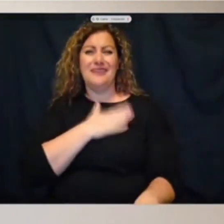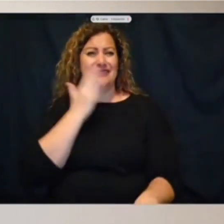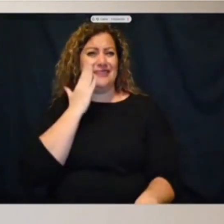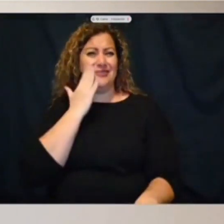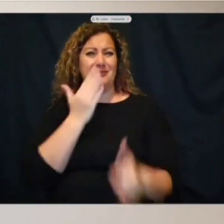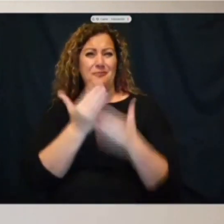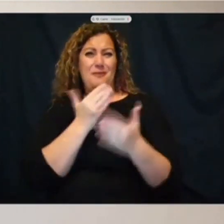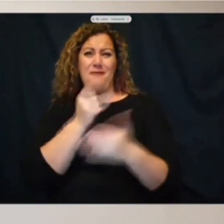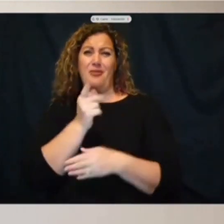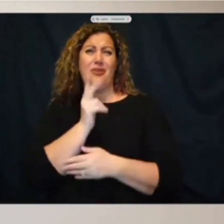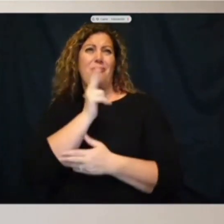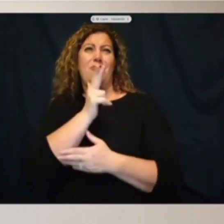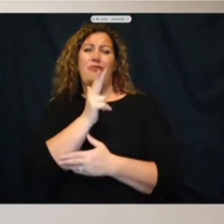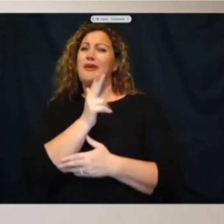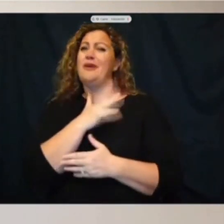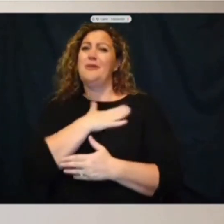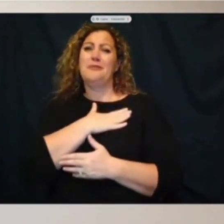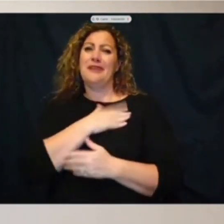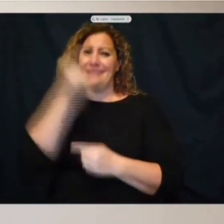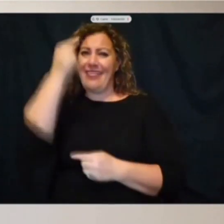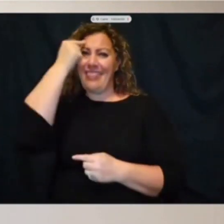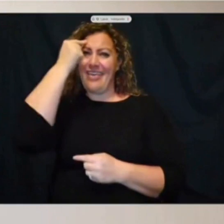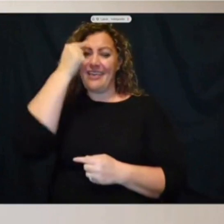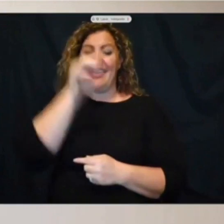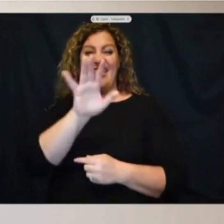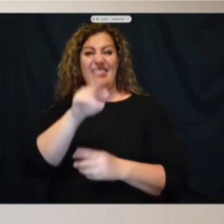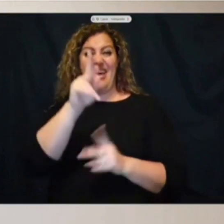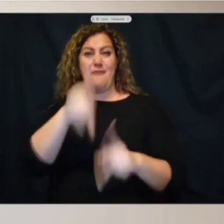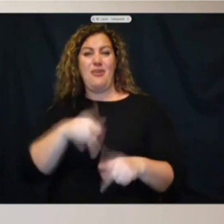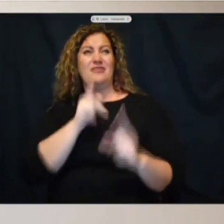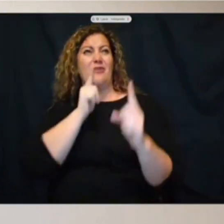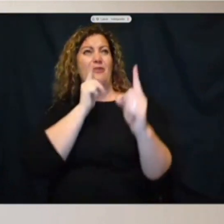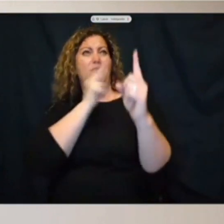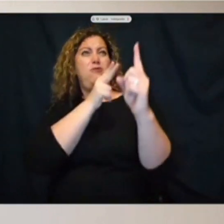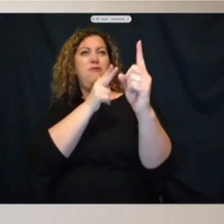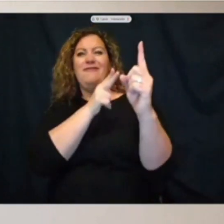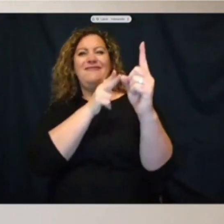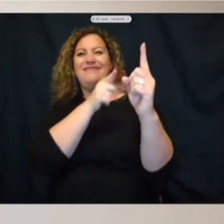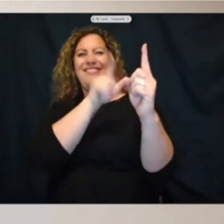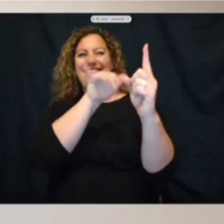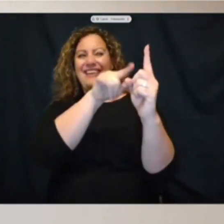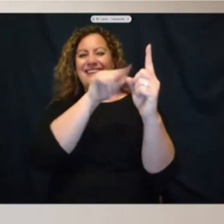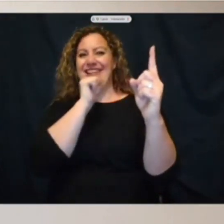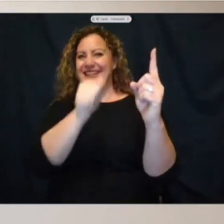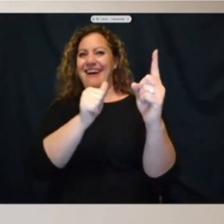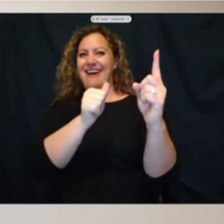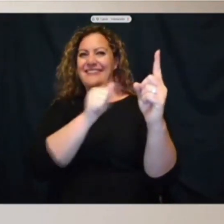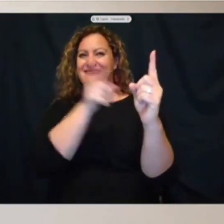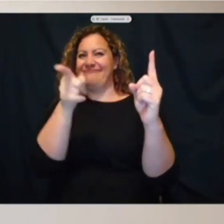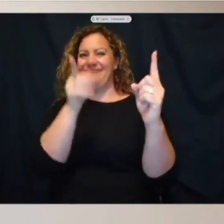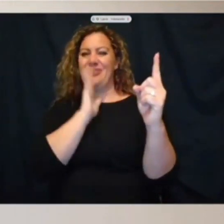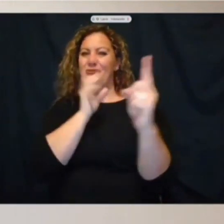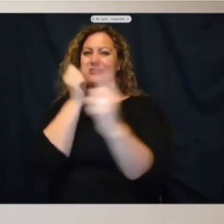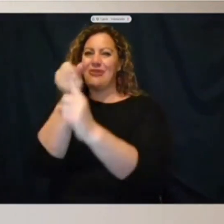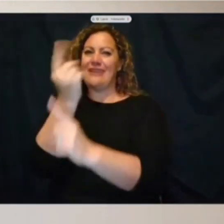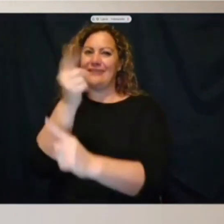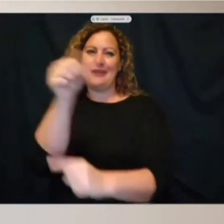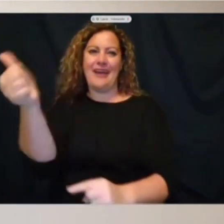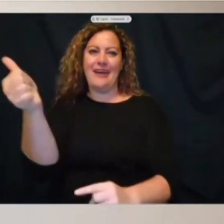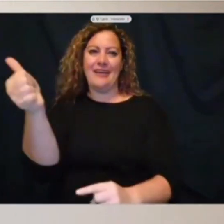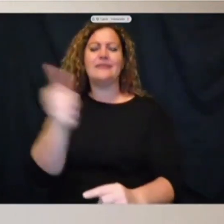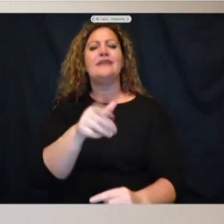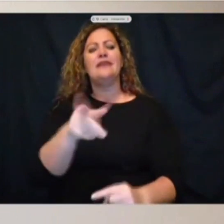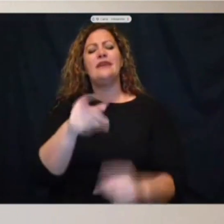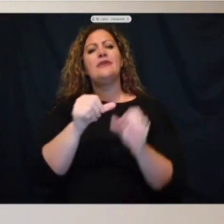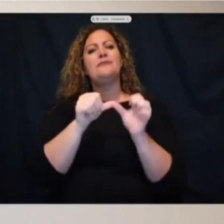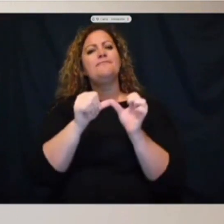because the person that you're targeting is more than likely not the person that you're going to strike. Chief is interested in hosting a community conversation